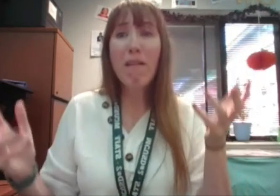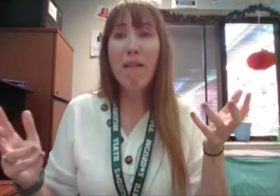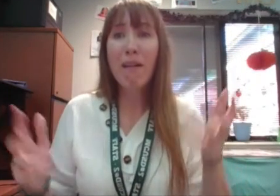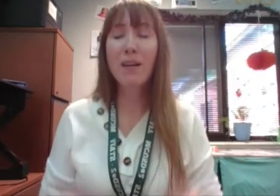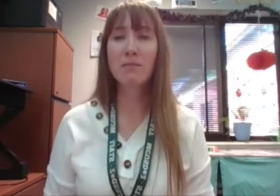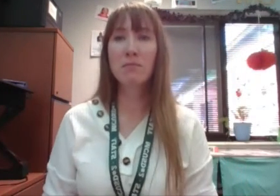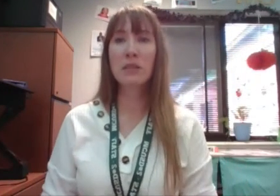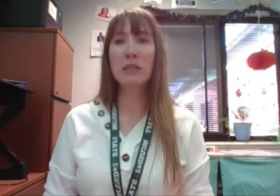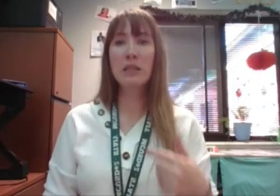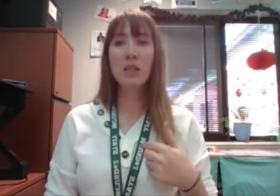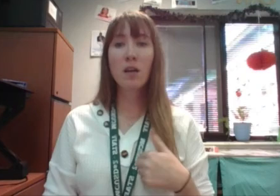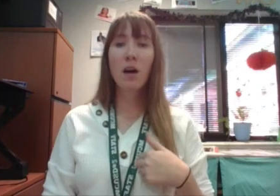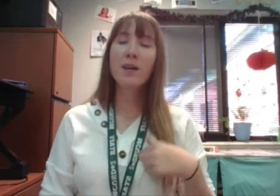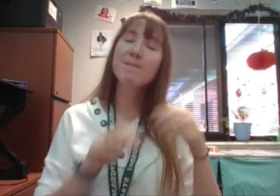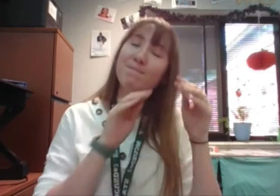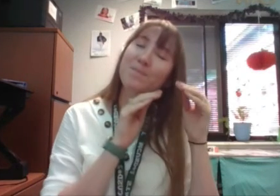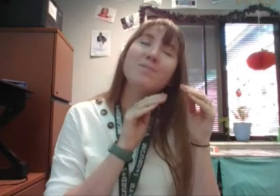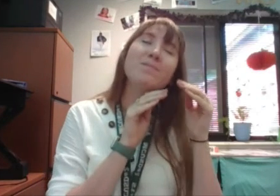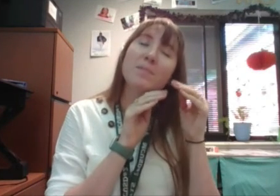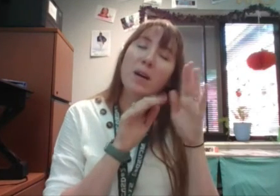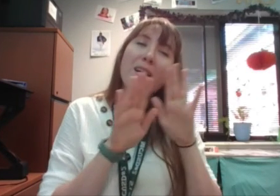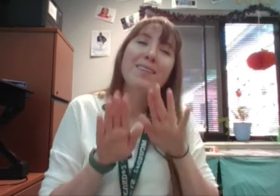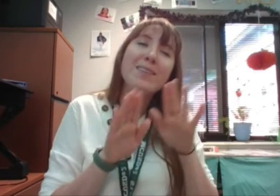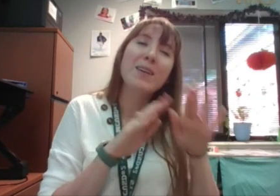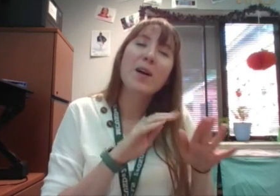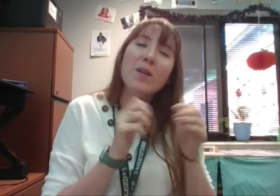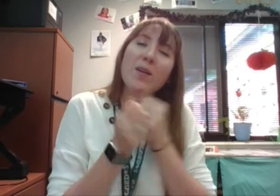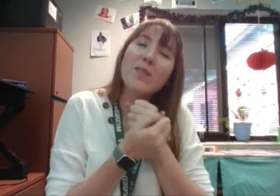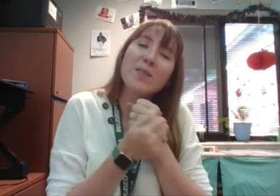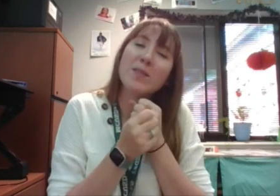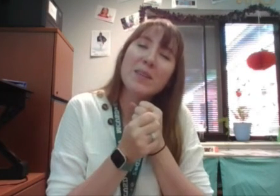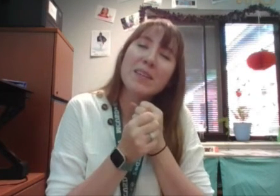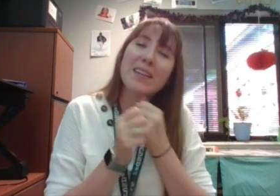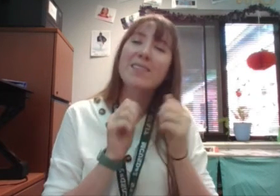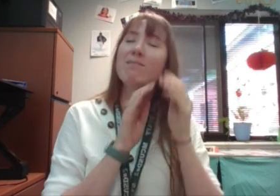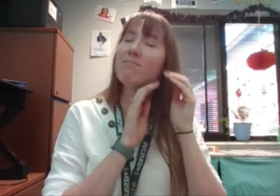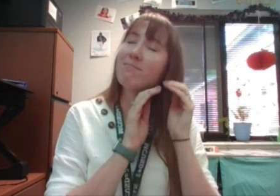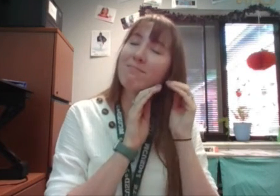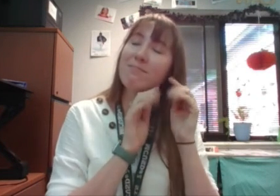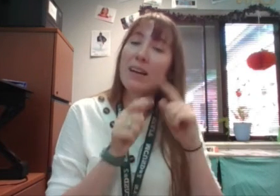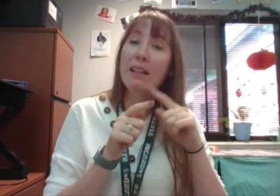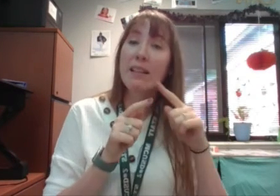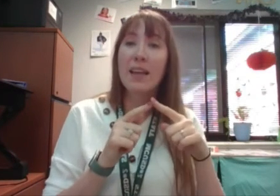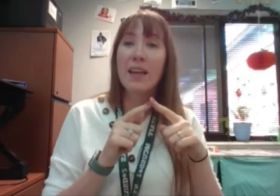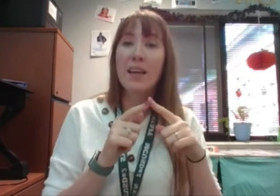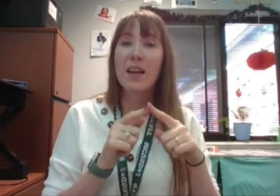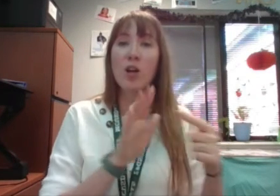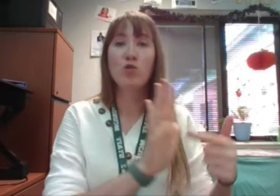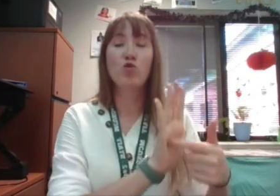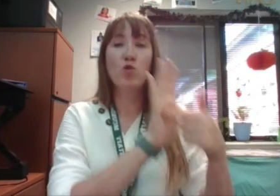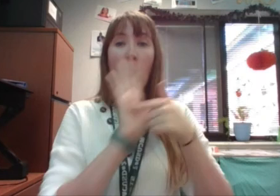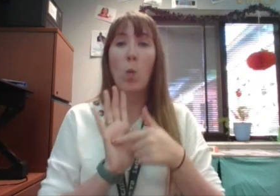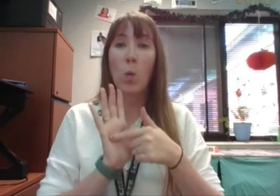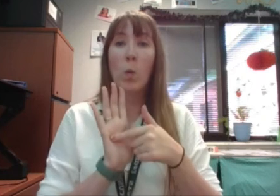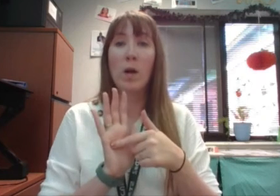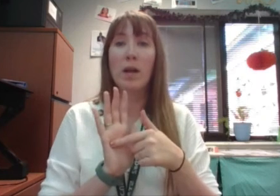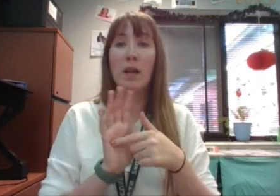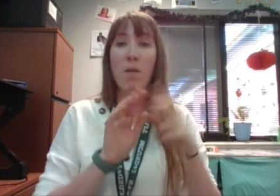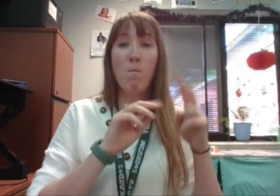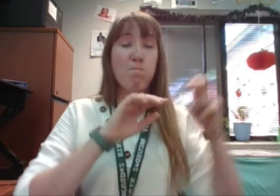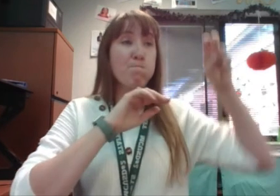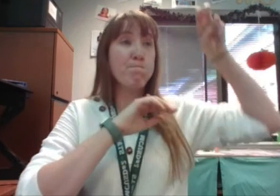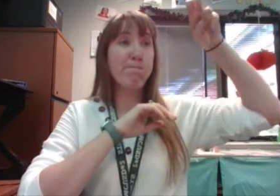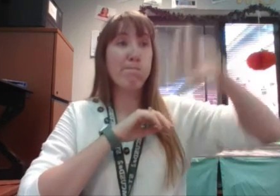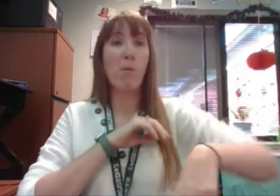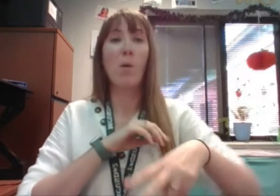I take a minute to comfort my friend, weighing my face against hers. Then I become visible and leap down all the steps